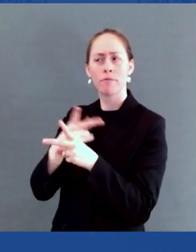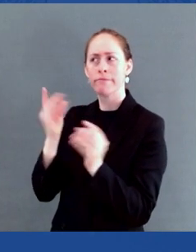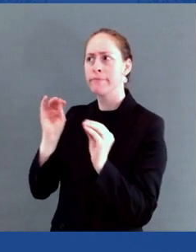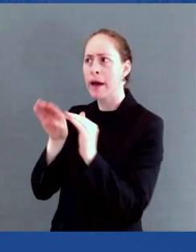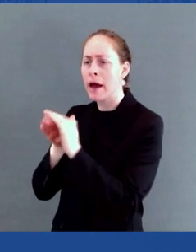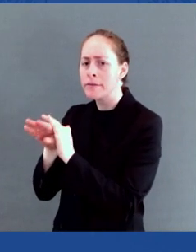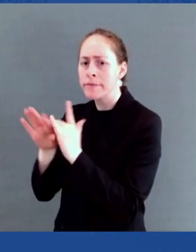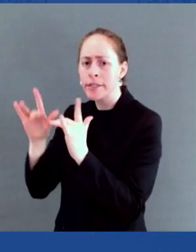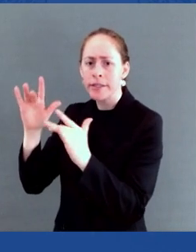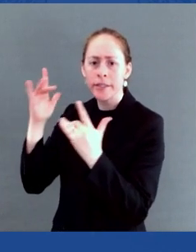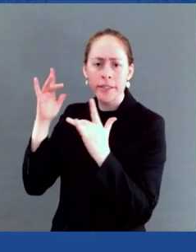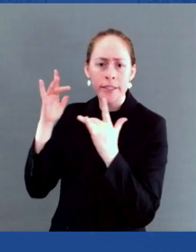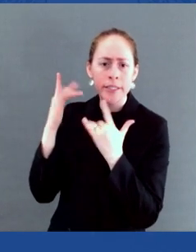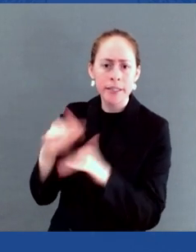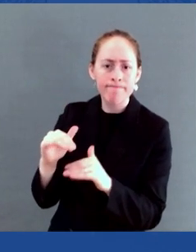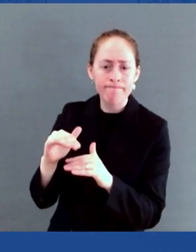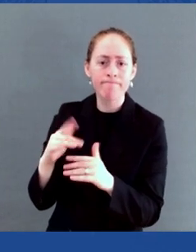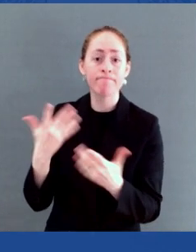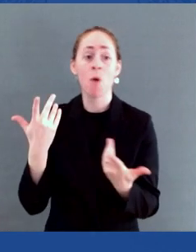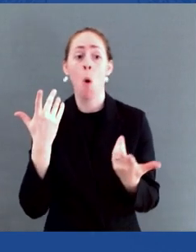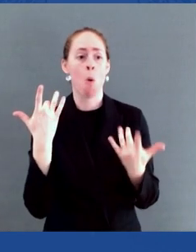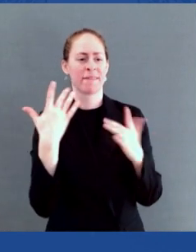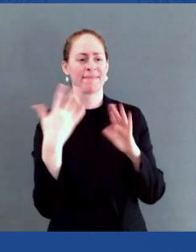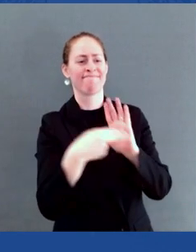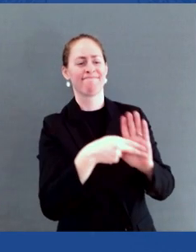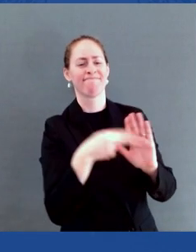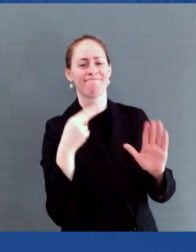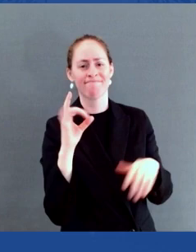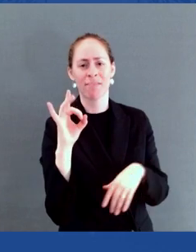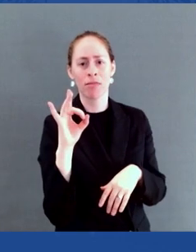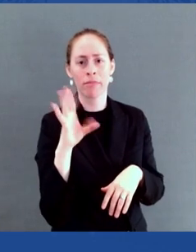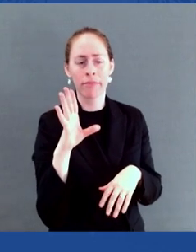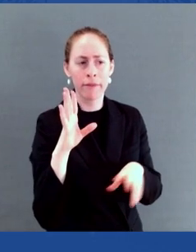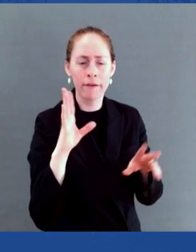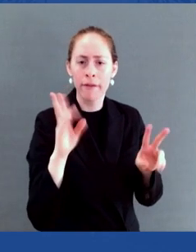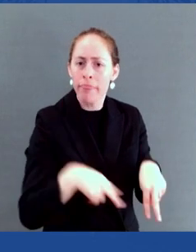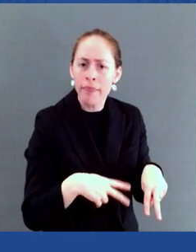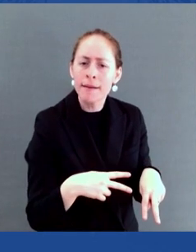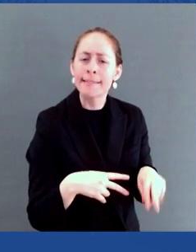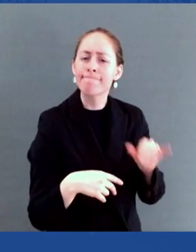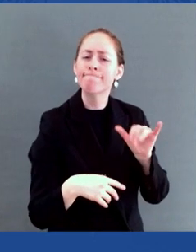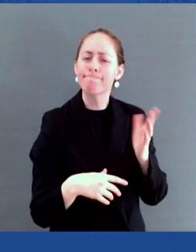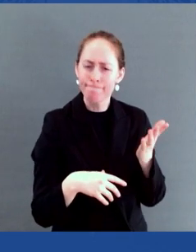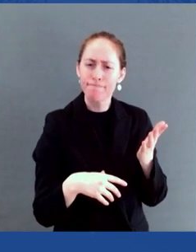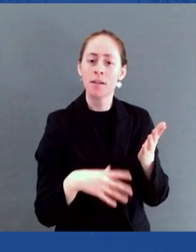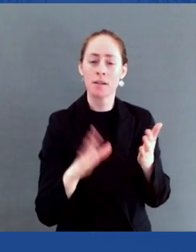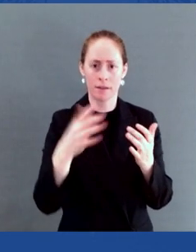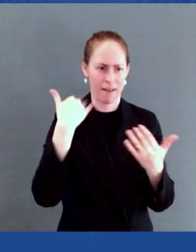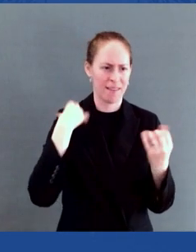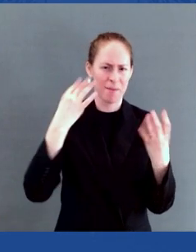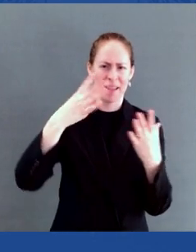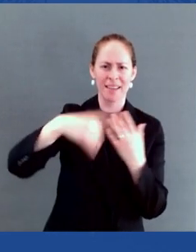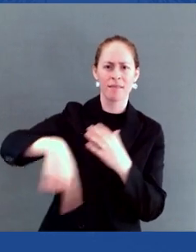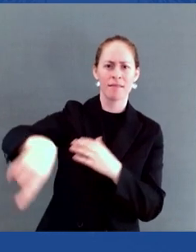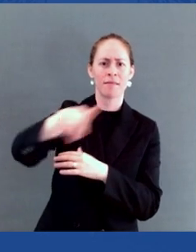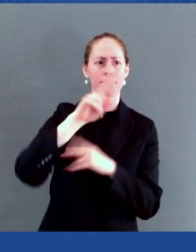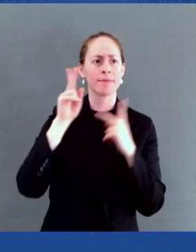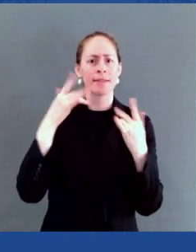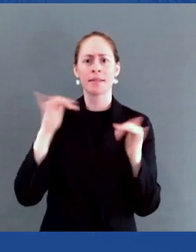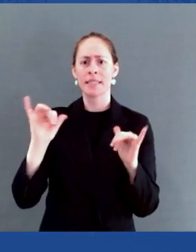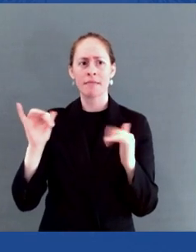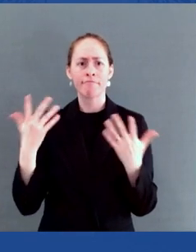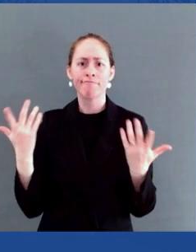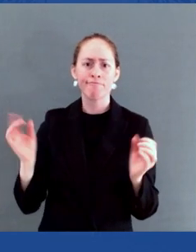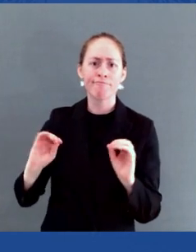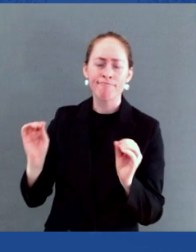remains so many people whom we've left within the margins. Indigenous and transgender communities, Black and